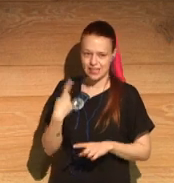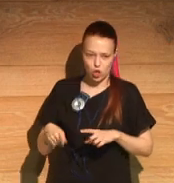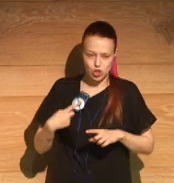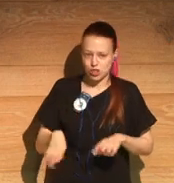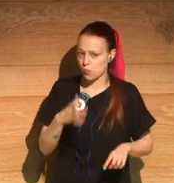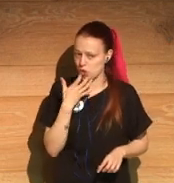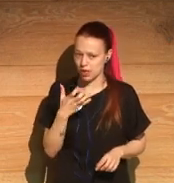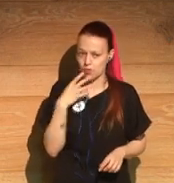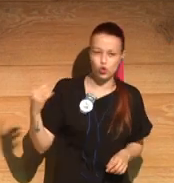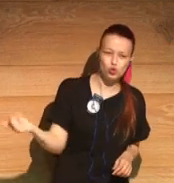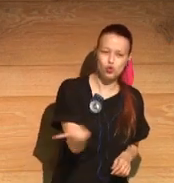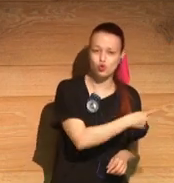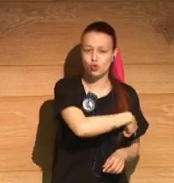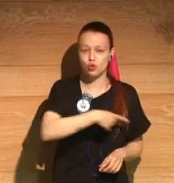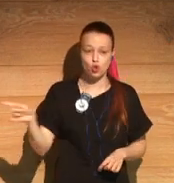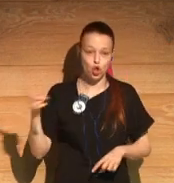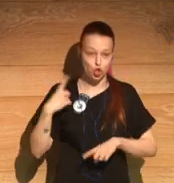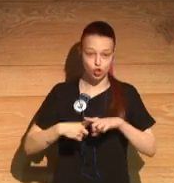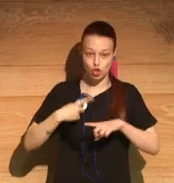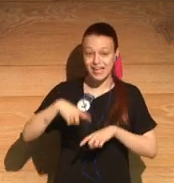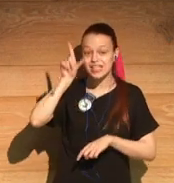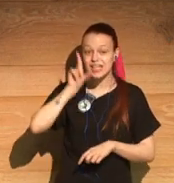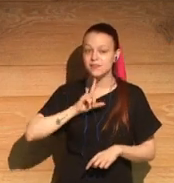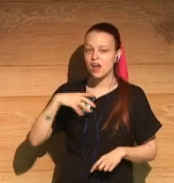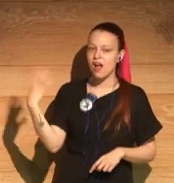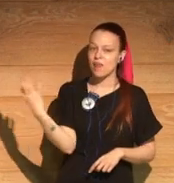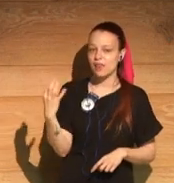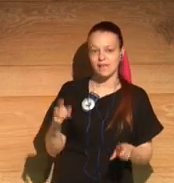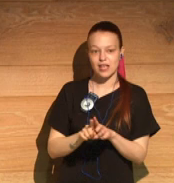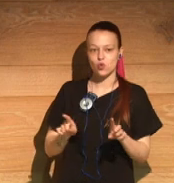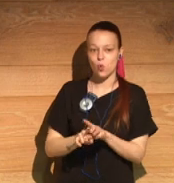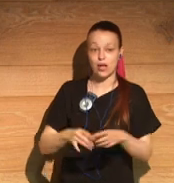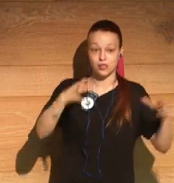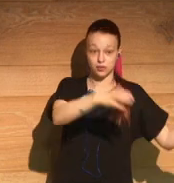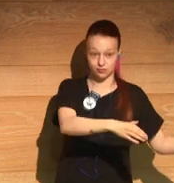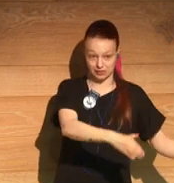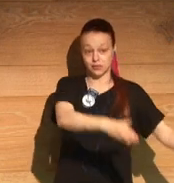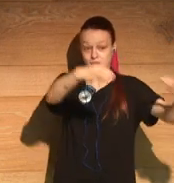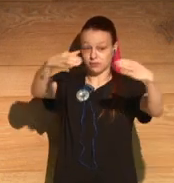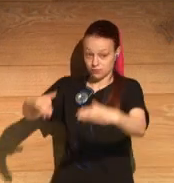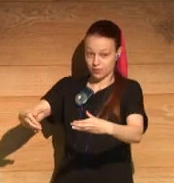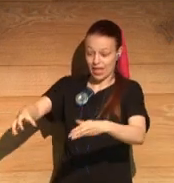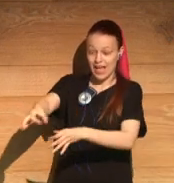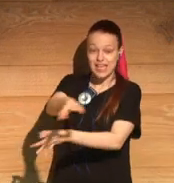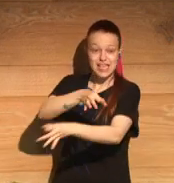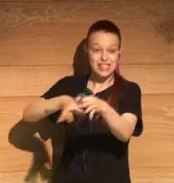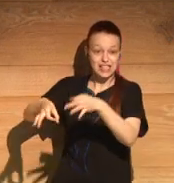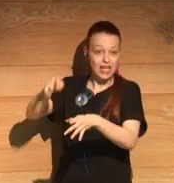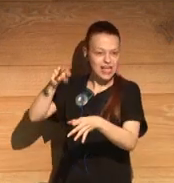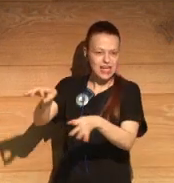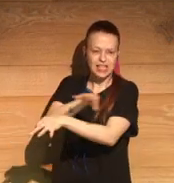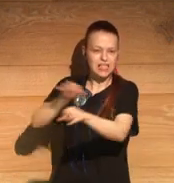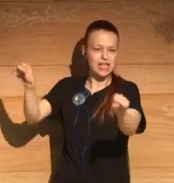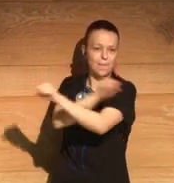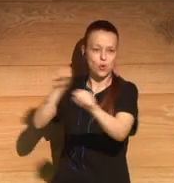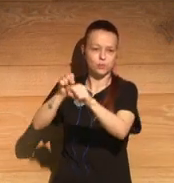gathered up and put on an island somewhere and then, you know, drop a bomb on them, basically. And these kind of things